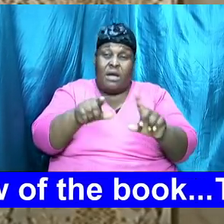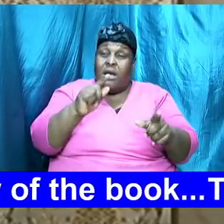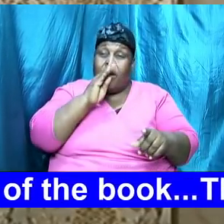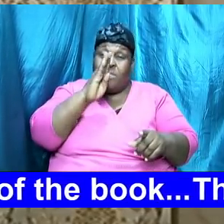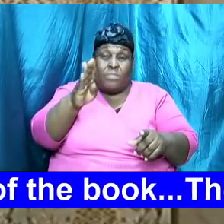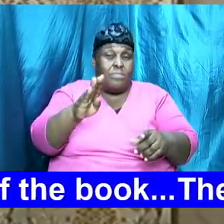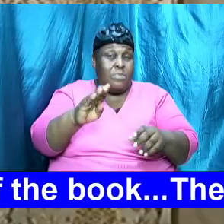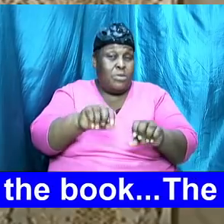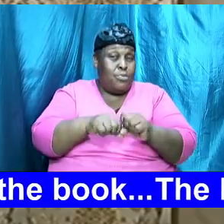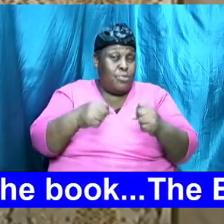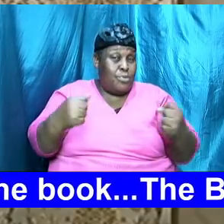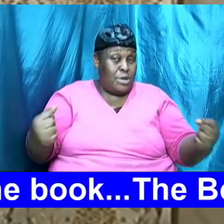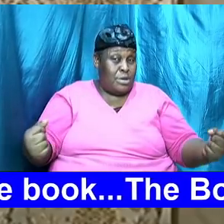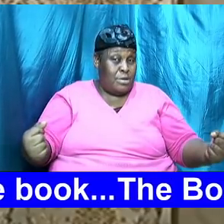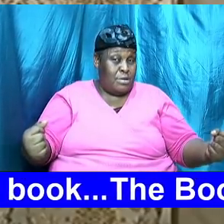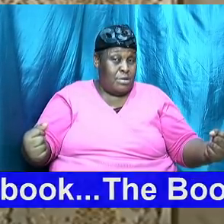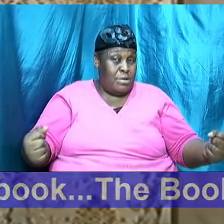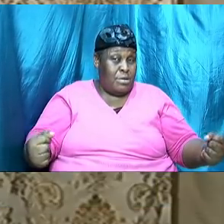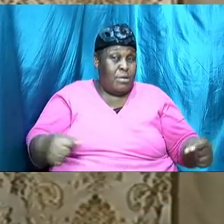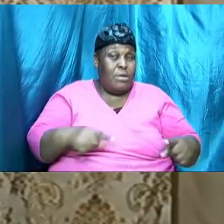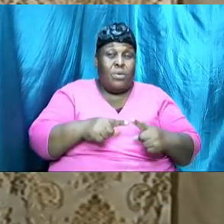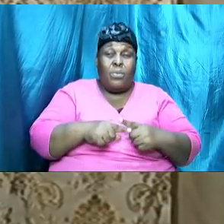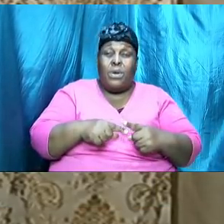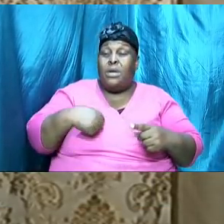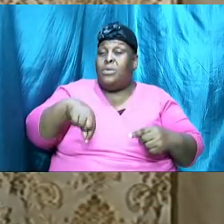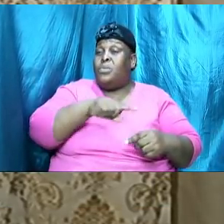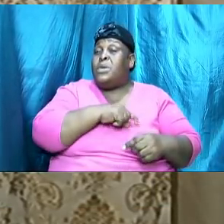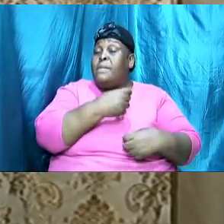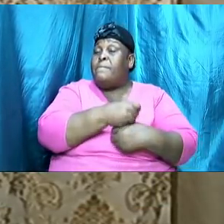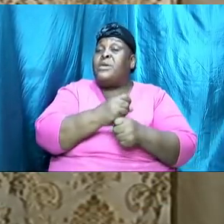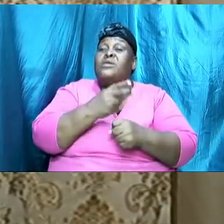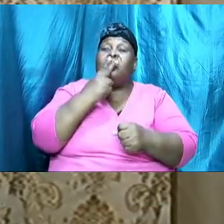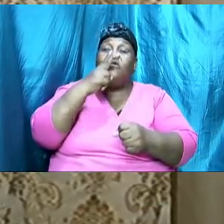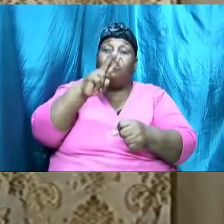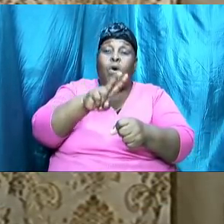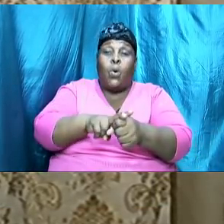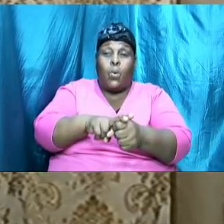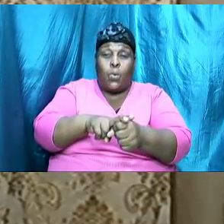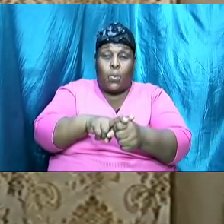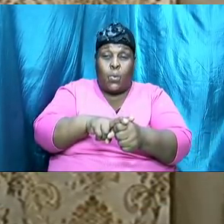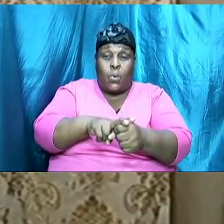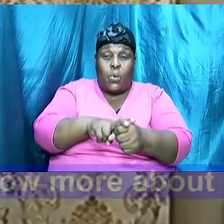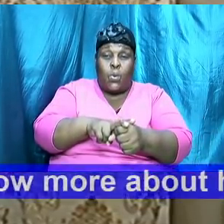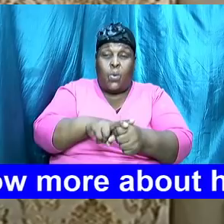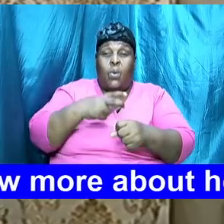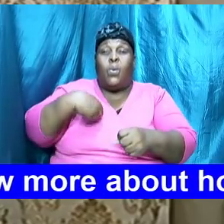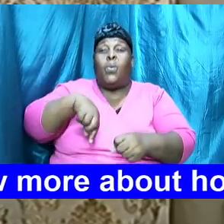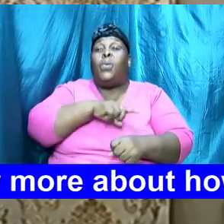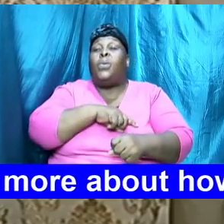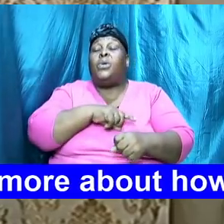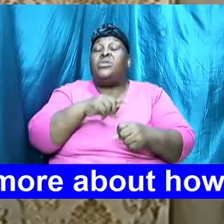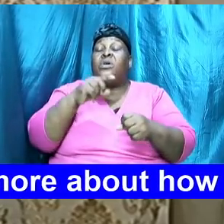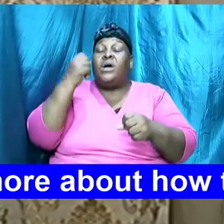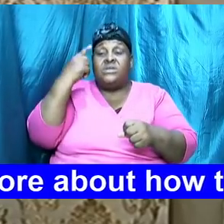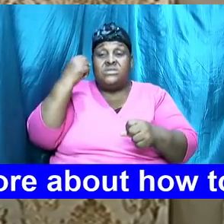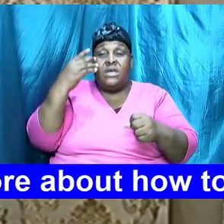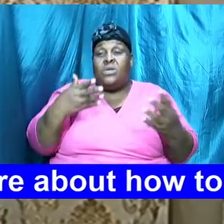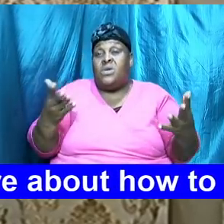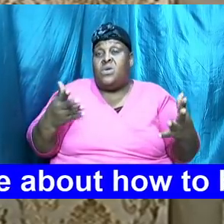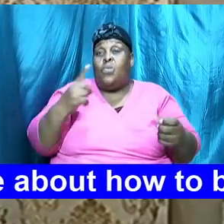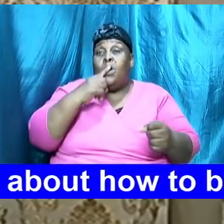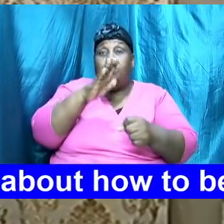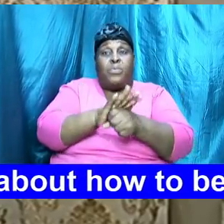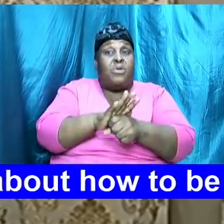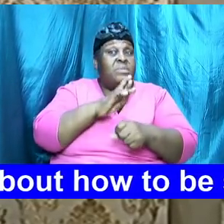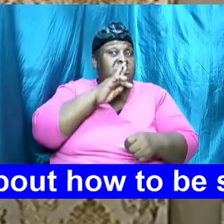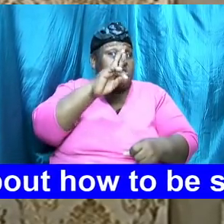there in that ceremony when we made the vow and we are going to understand what covenants are and we are going to look at